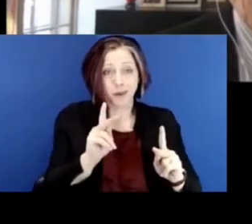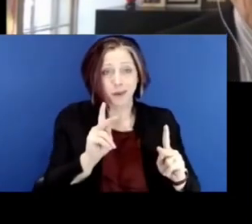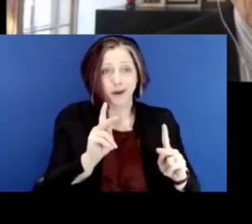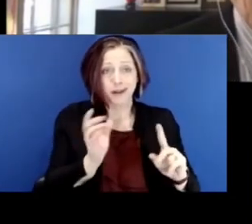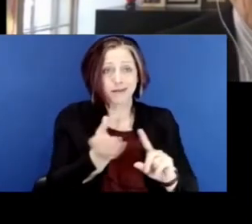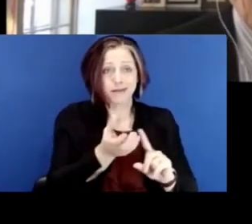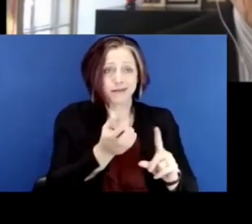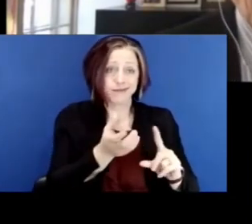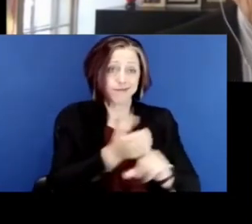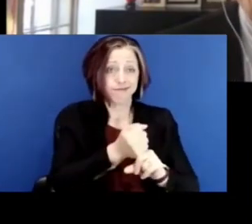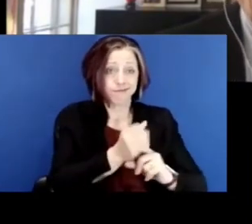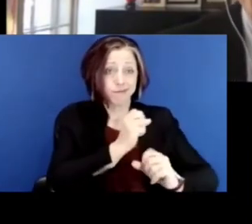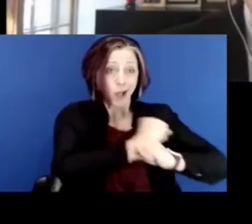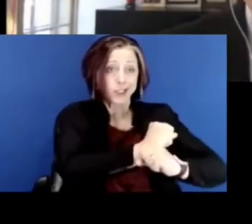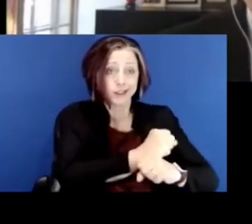bondage.